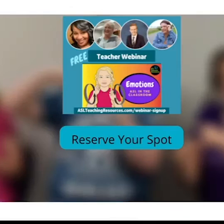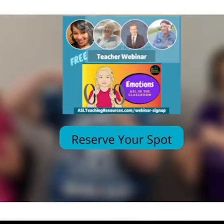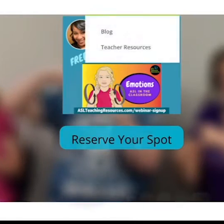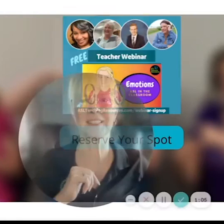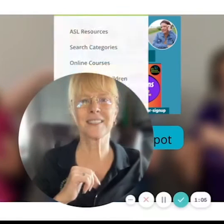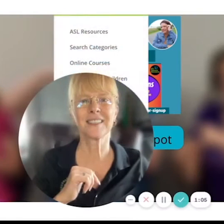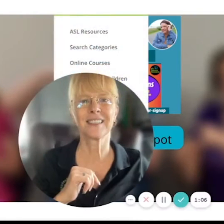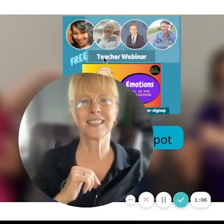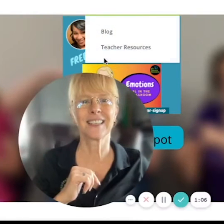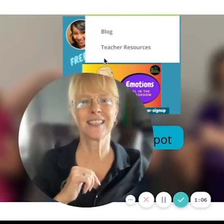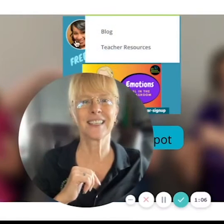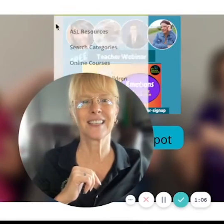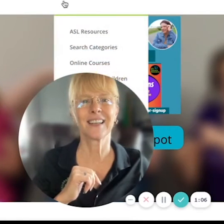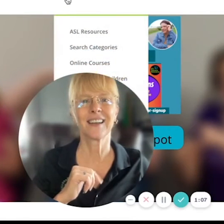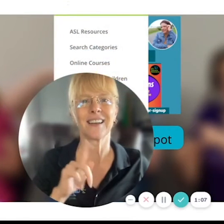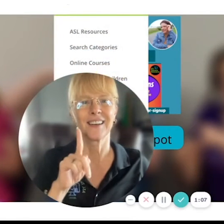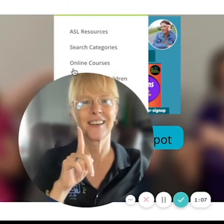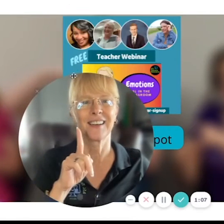whoops